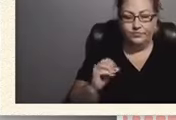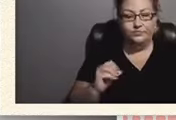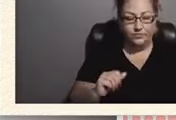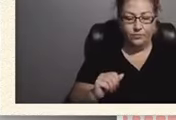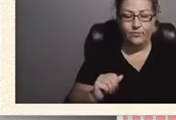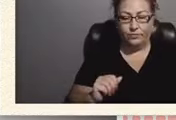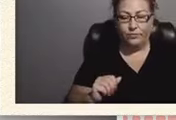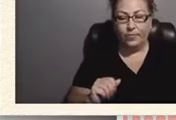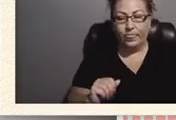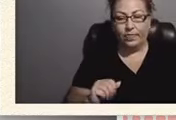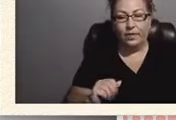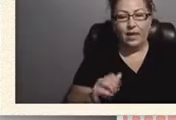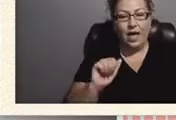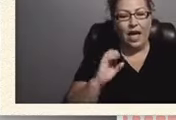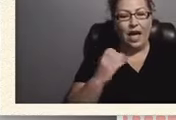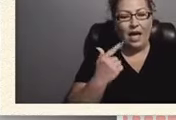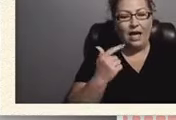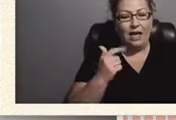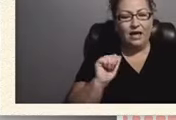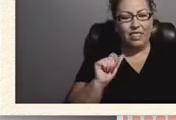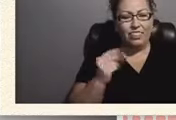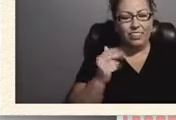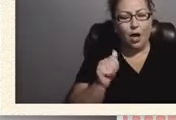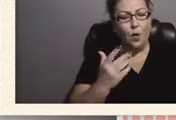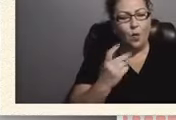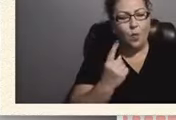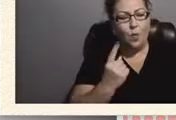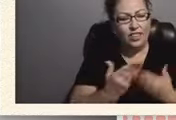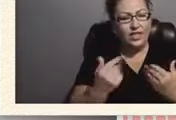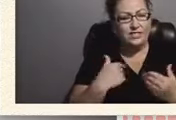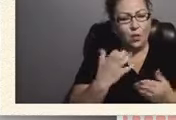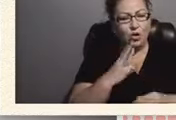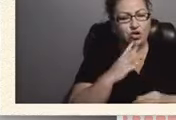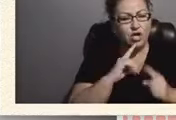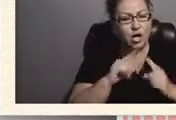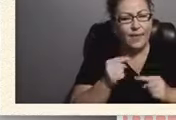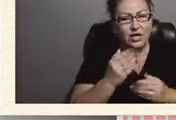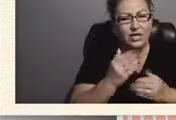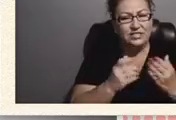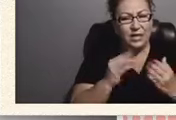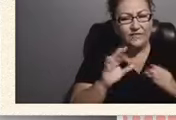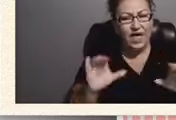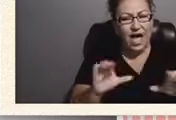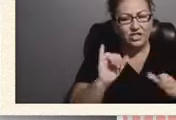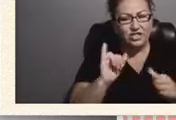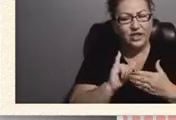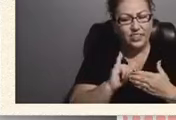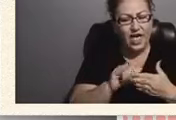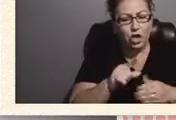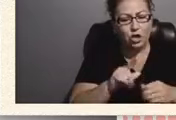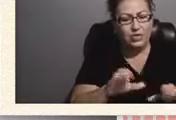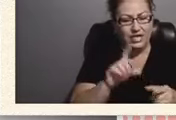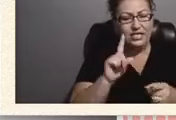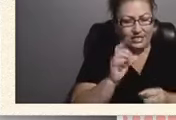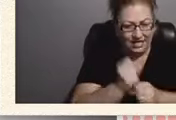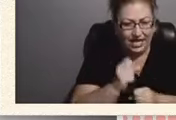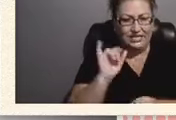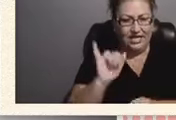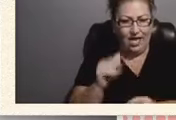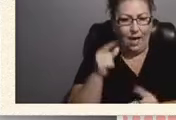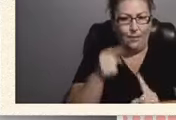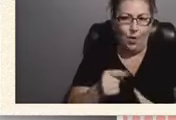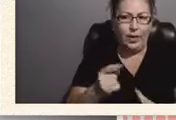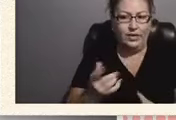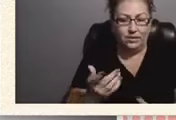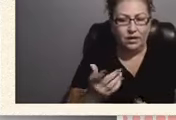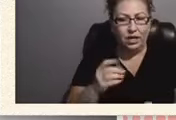Agatha, one of the things I would like for you to talk about some of the actions that you took to get to this point in